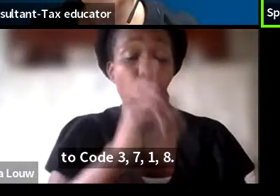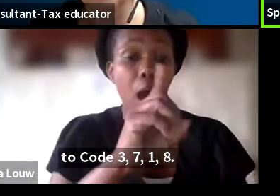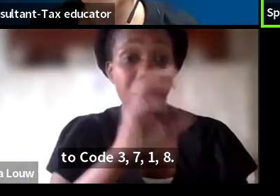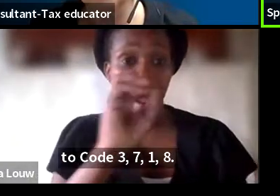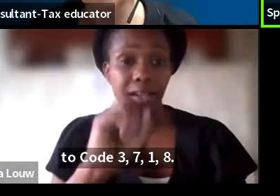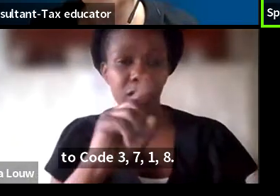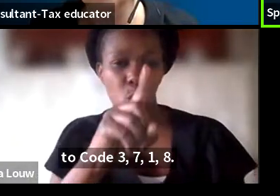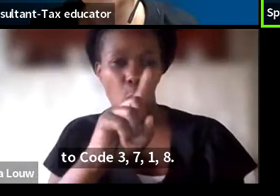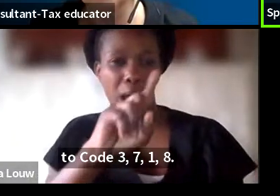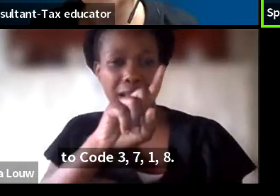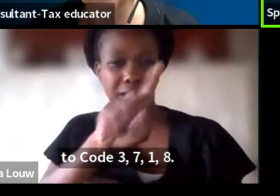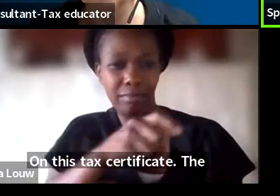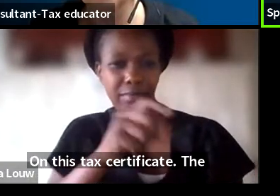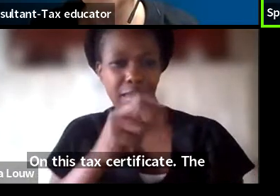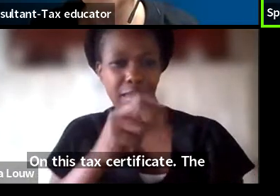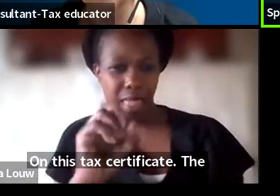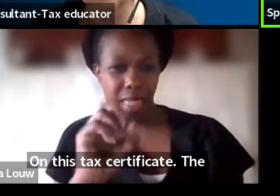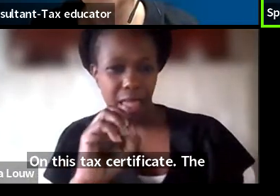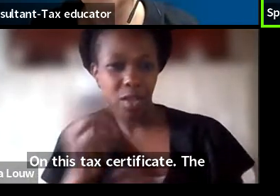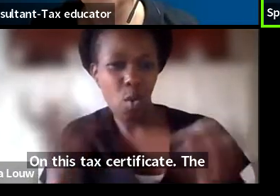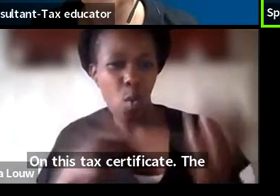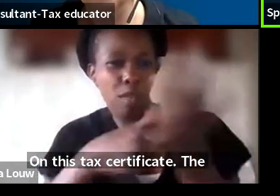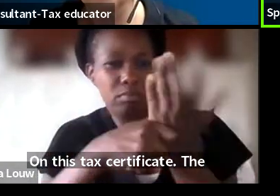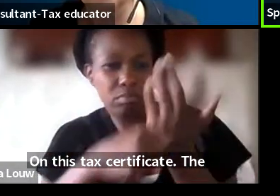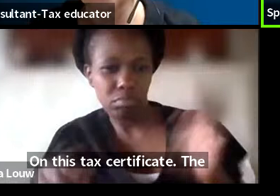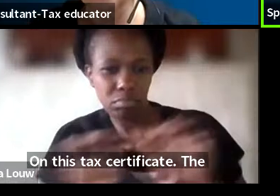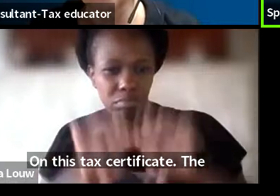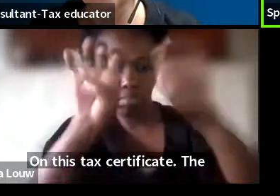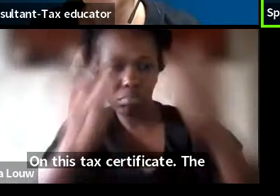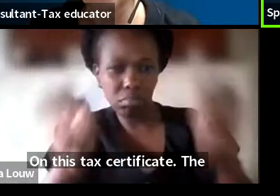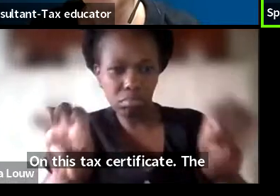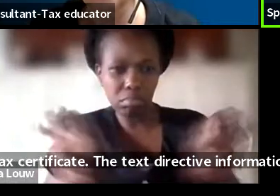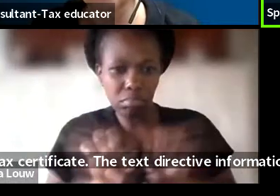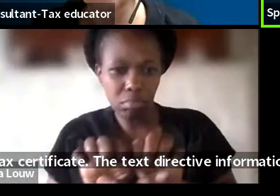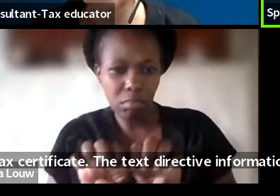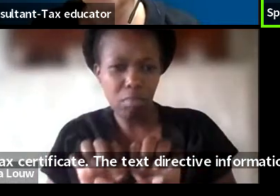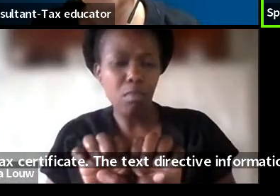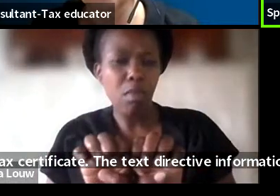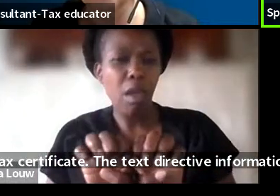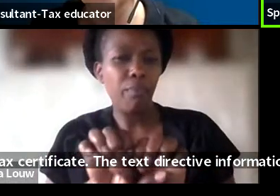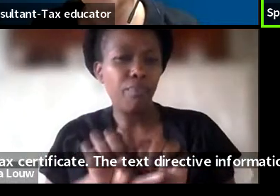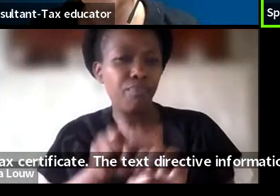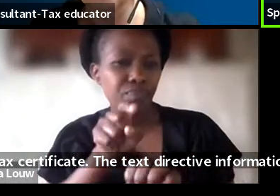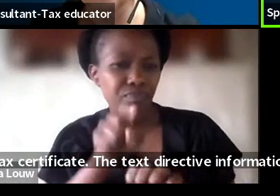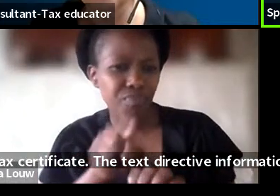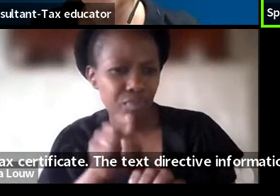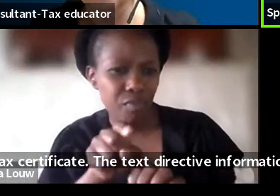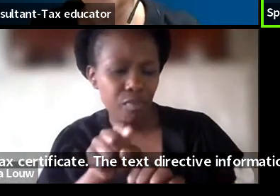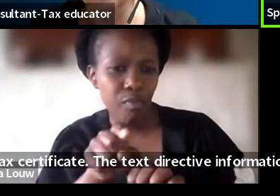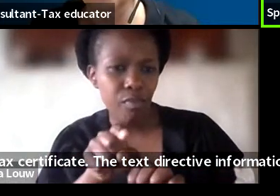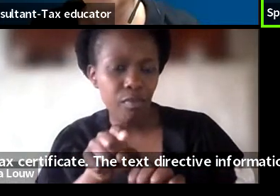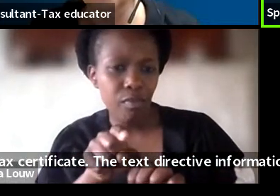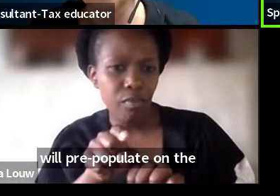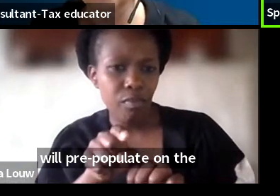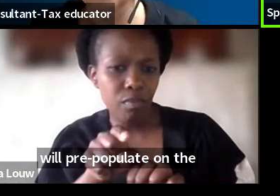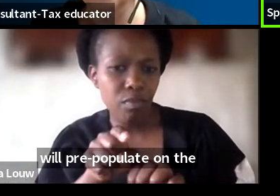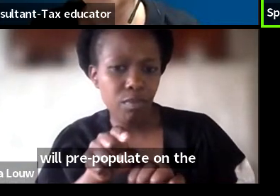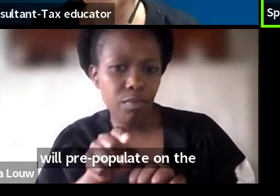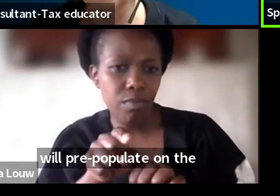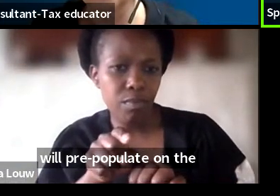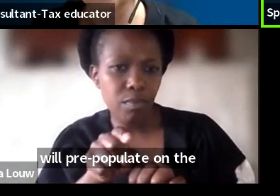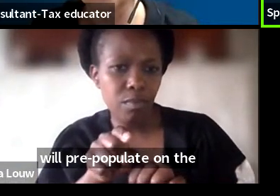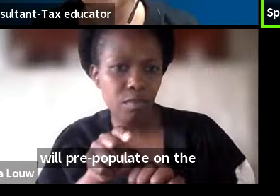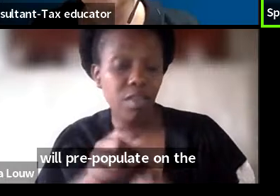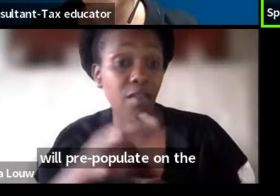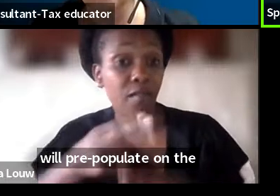certificate, the tax directive information will pre-populate on the taxpayer's return, and the final